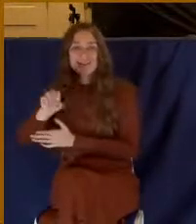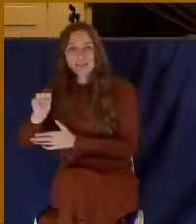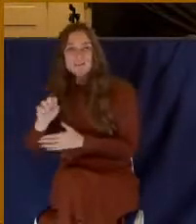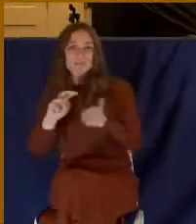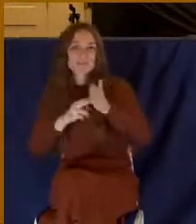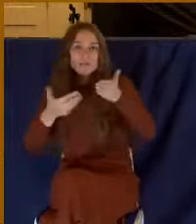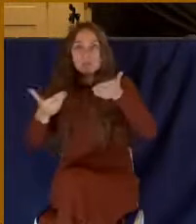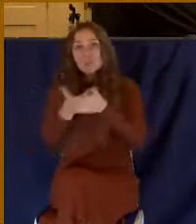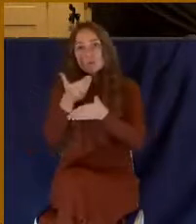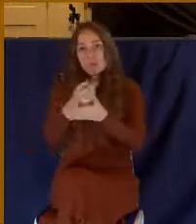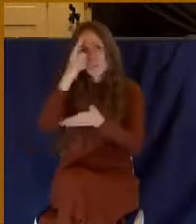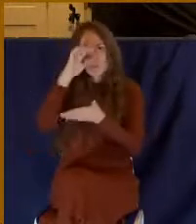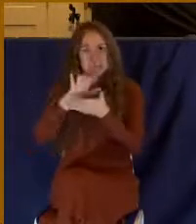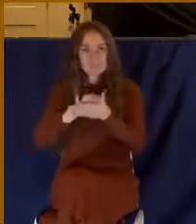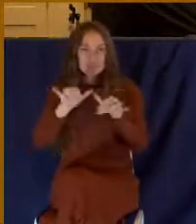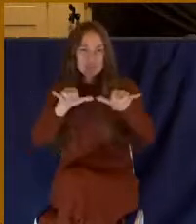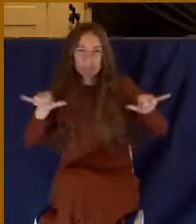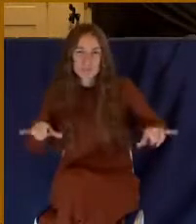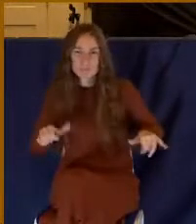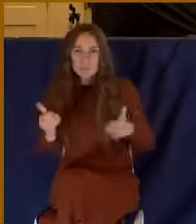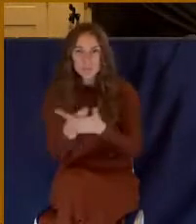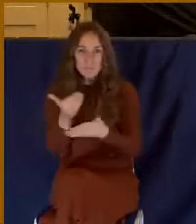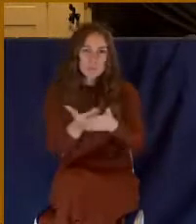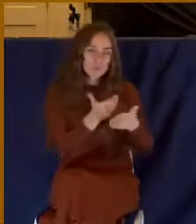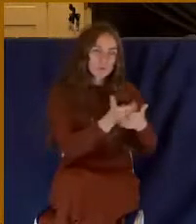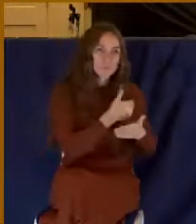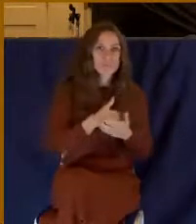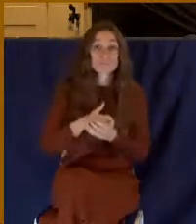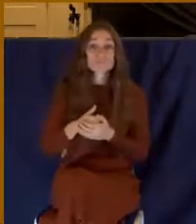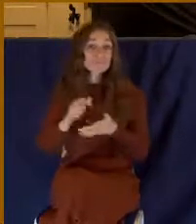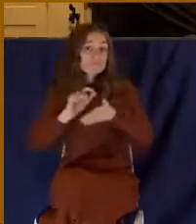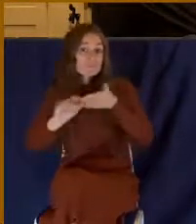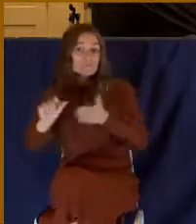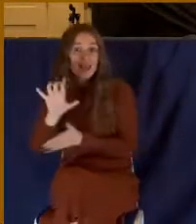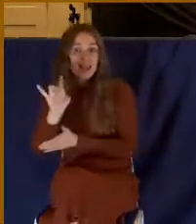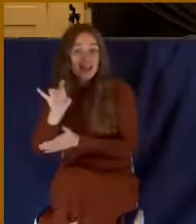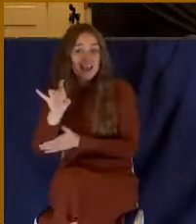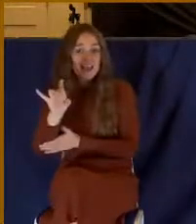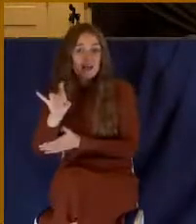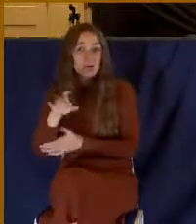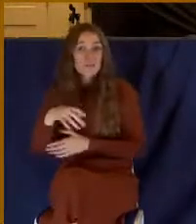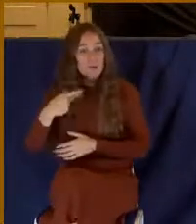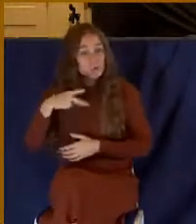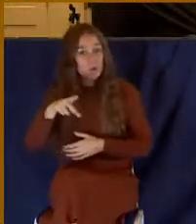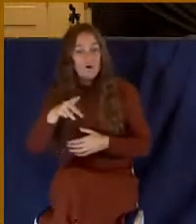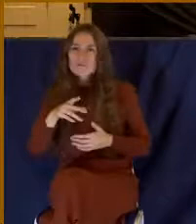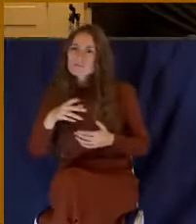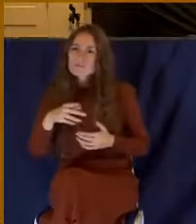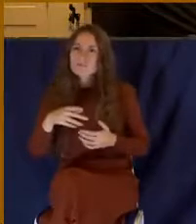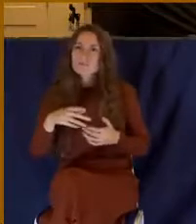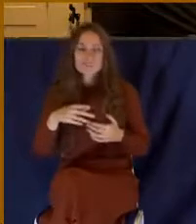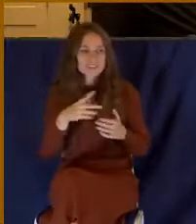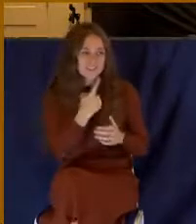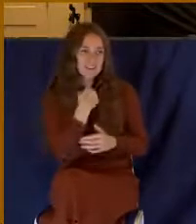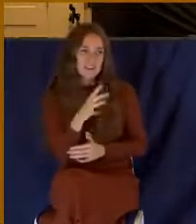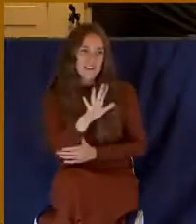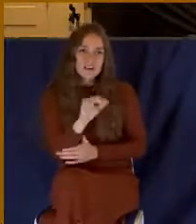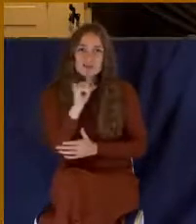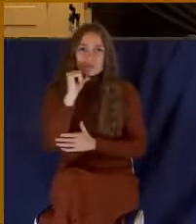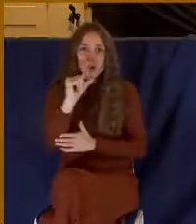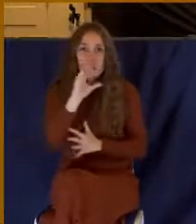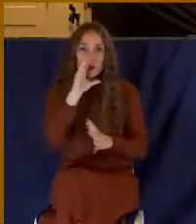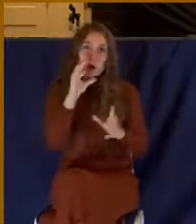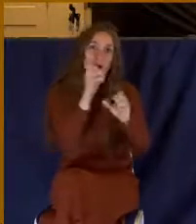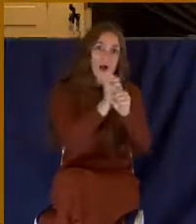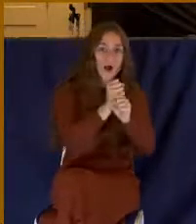And in verse 8, he is encouraging them to embrace intellectualism. Look again at verse 8. Beware lest any man spoil you through